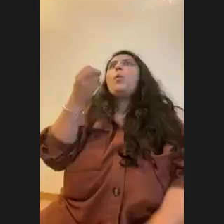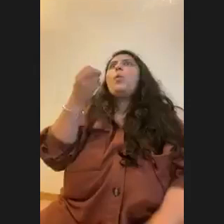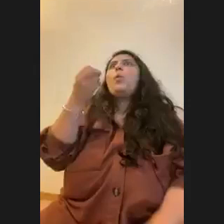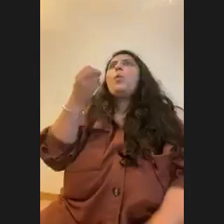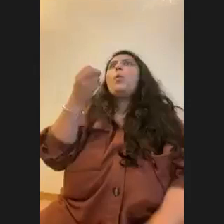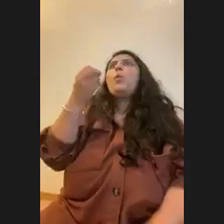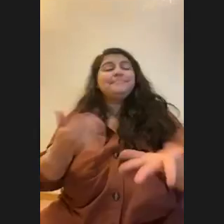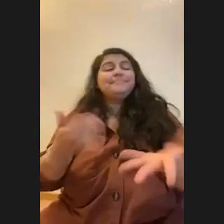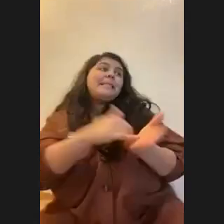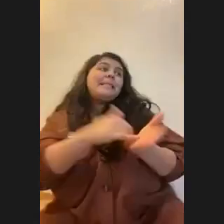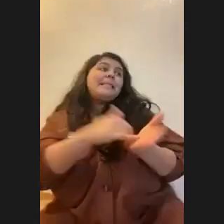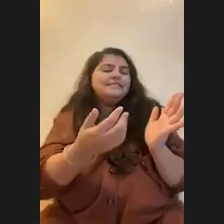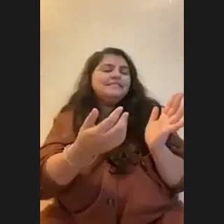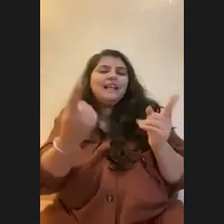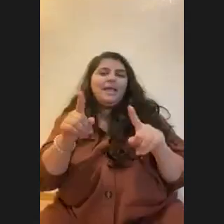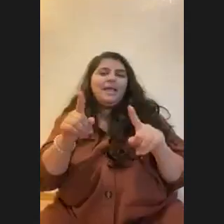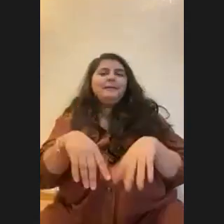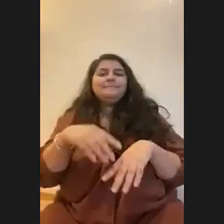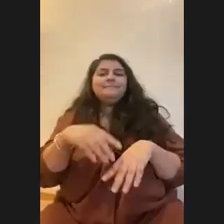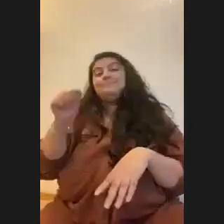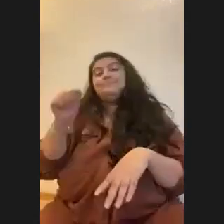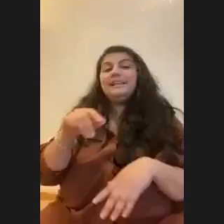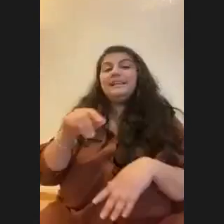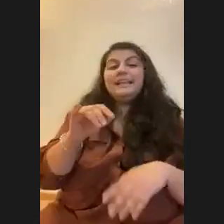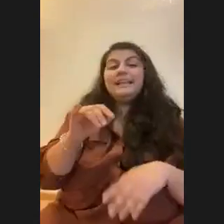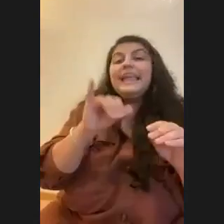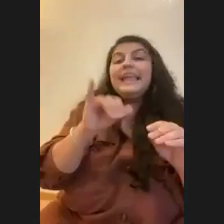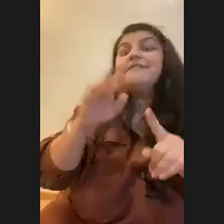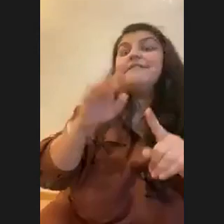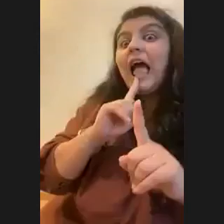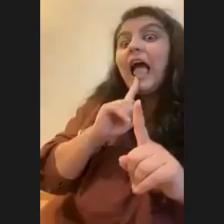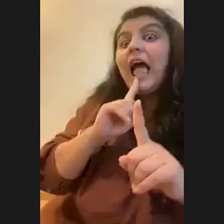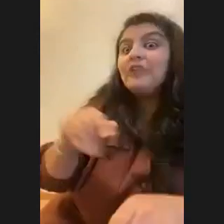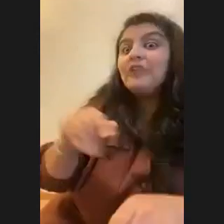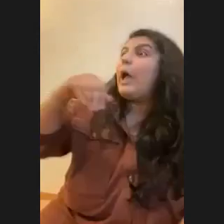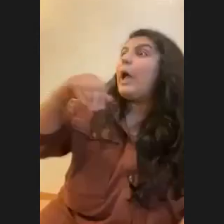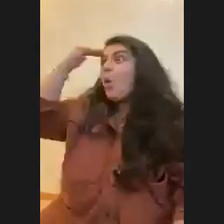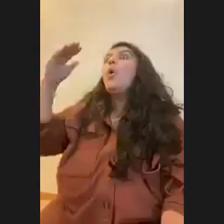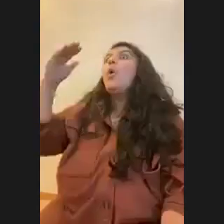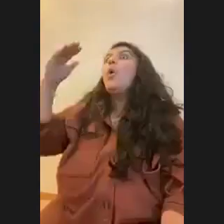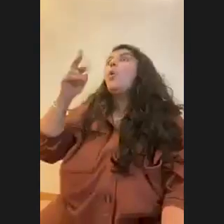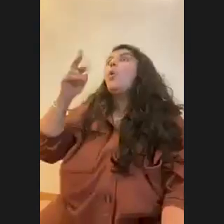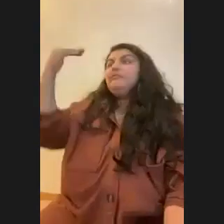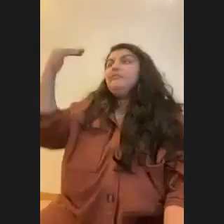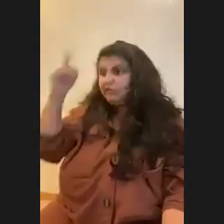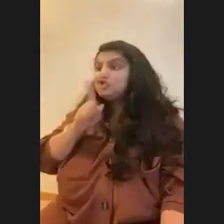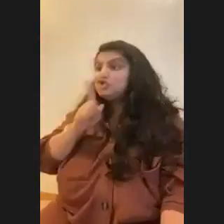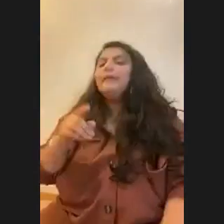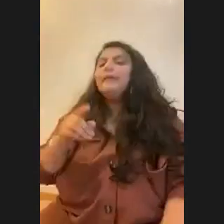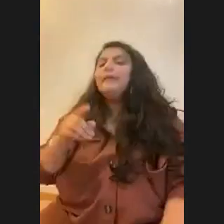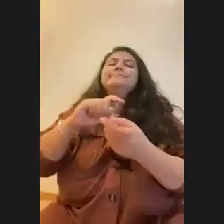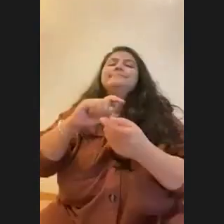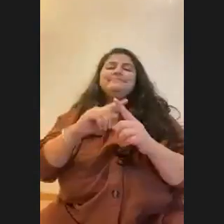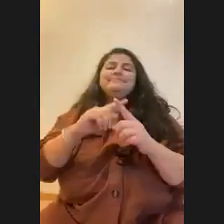Yeah. Yeah. Coral restoration would look a lot different if there was a clear yes or no answer. Yeah. Coral biology is like really